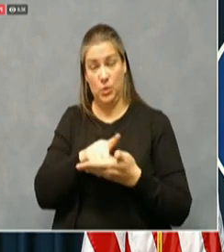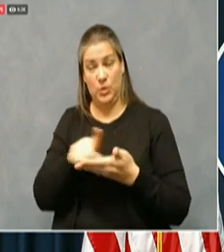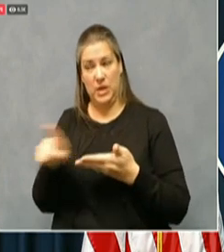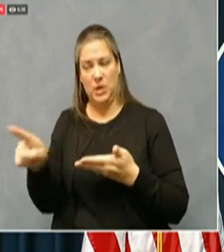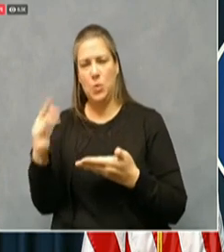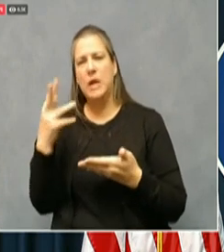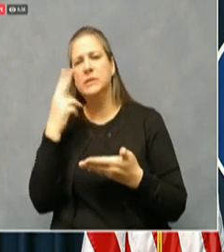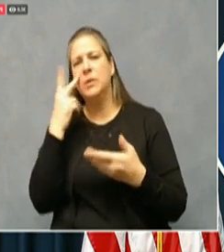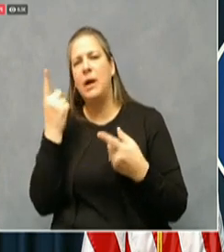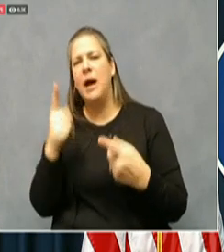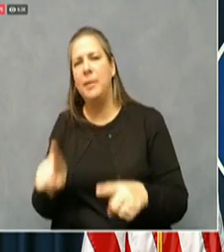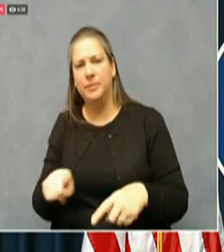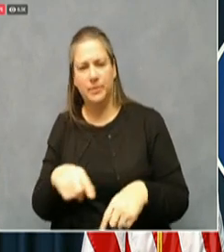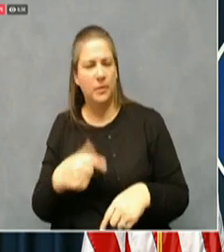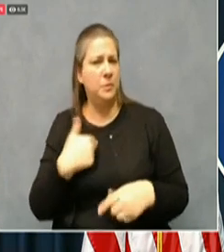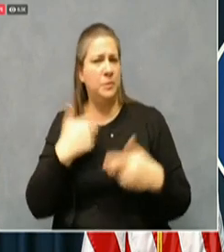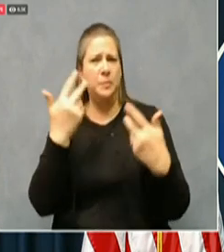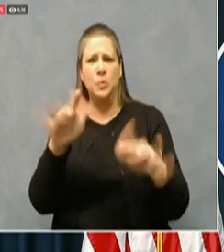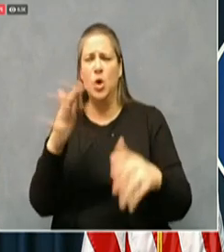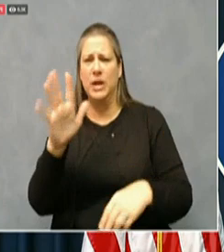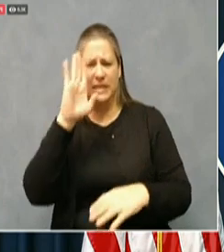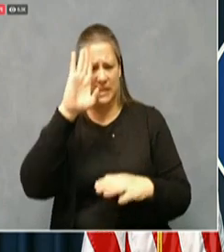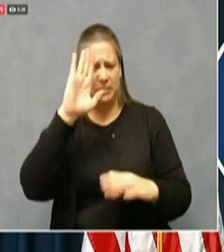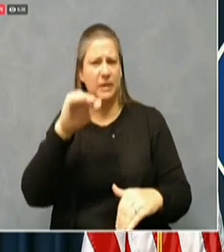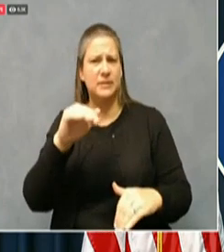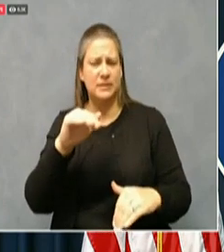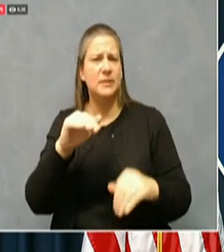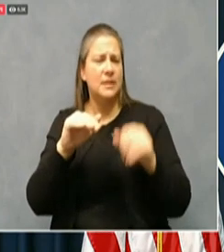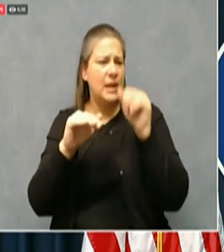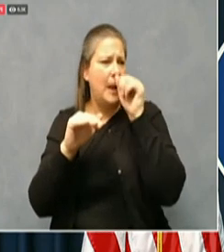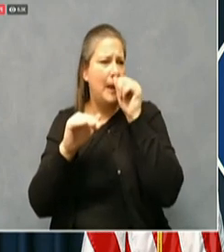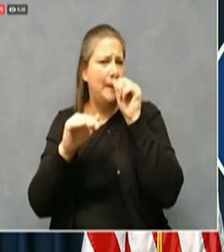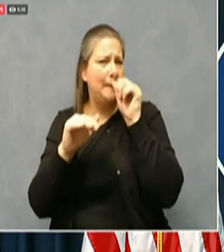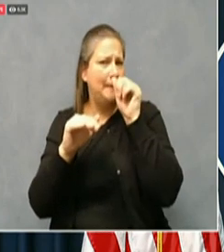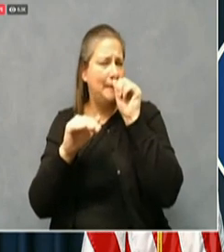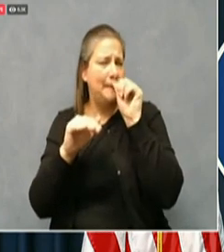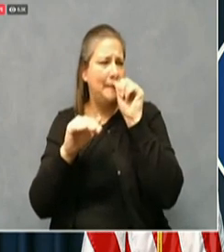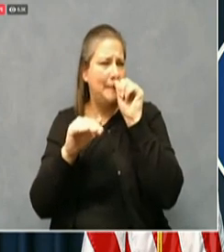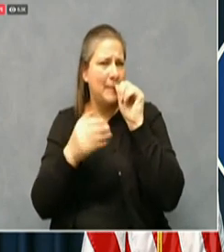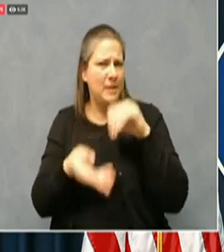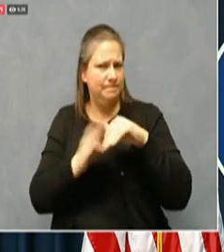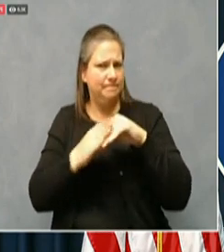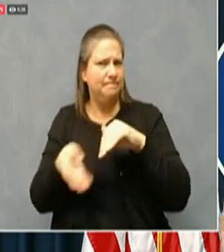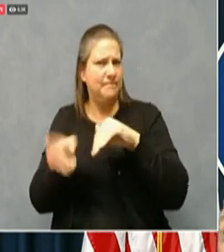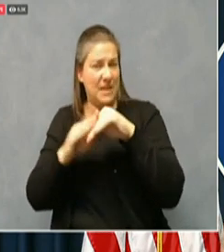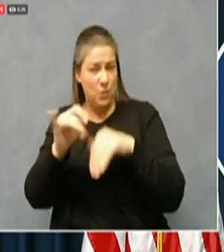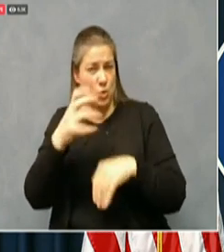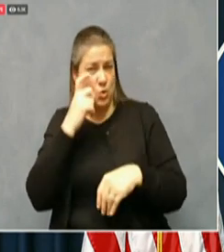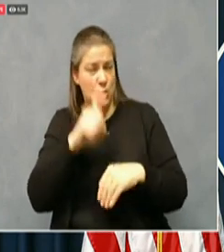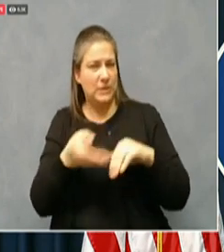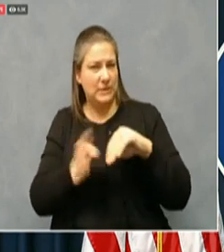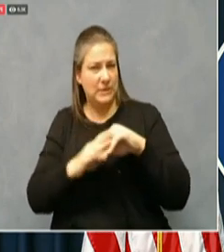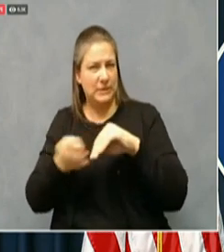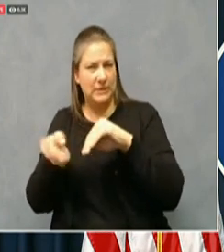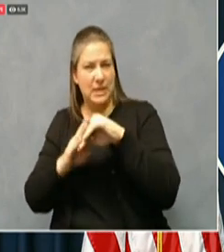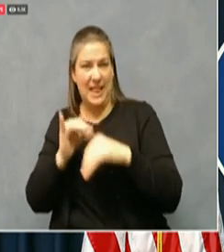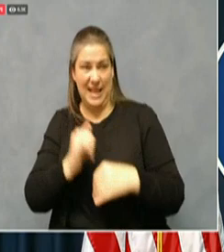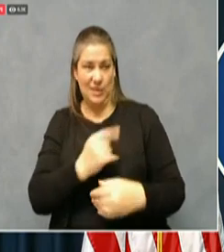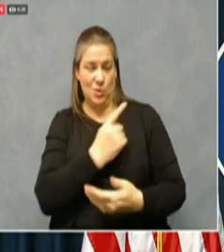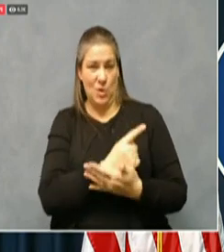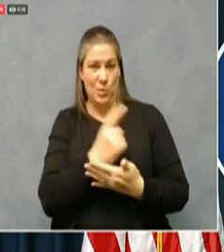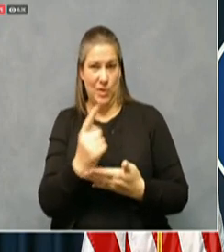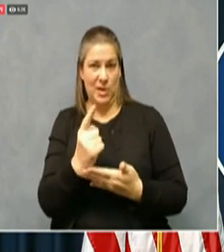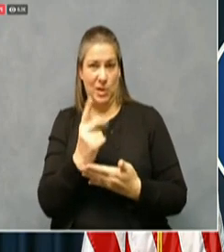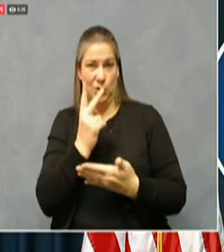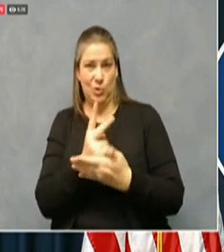growth, um, week to week or if you look at the last couple is going to be less severe than the week